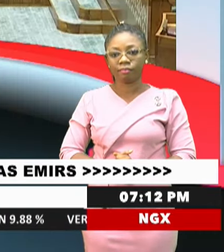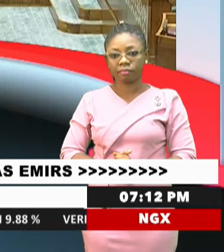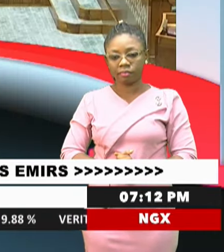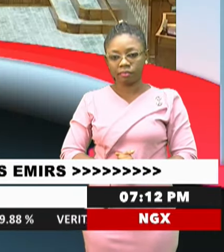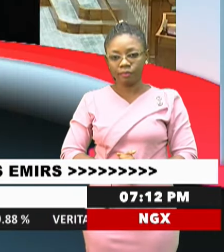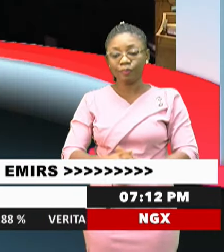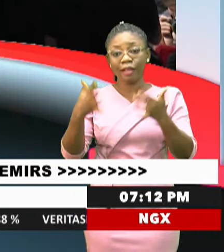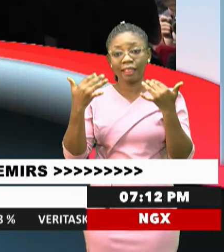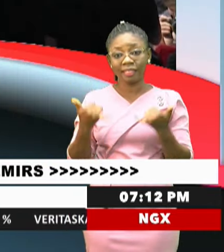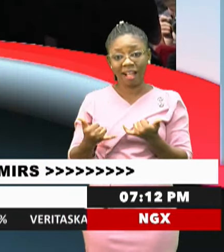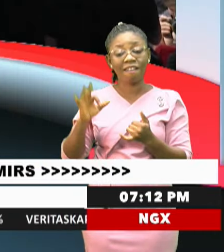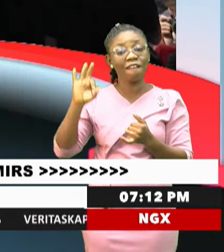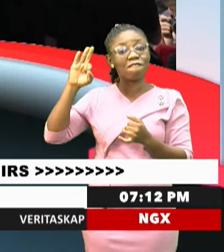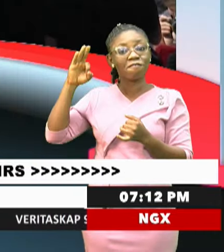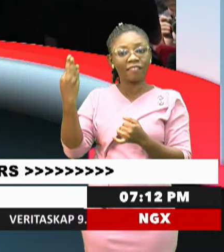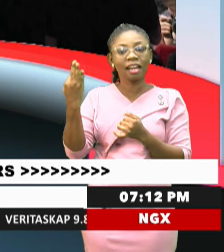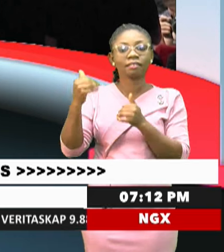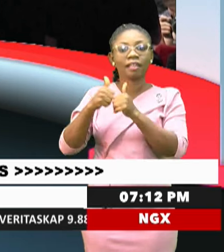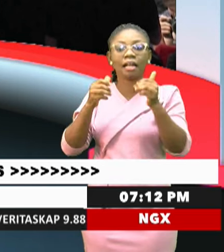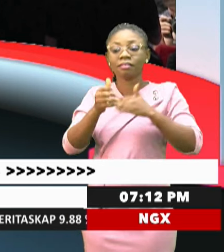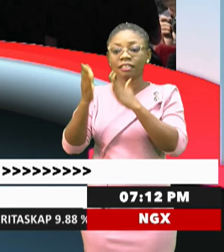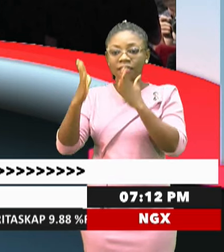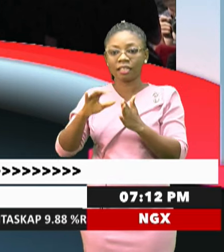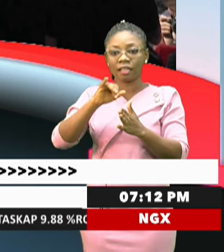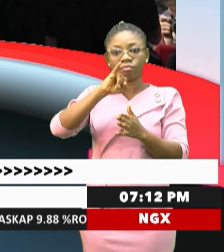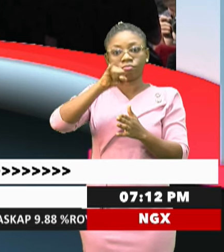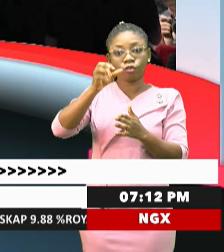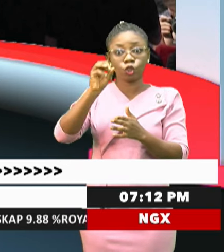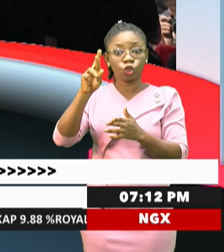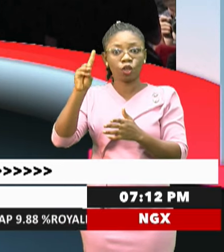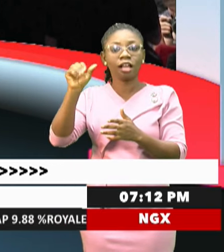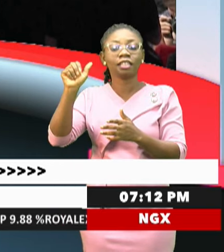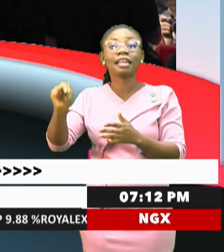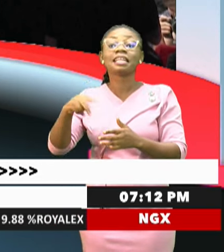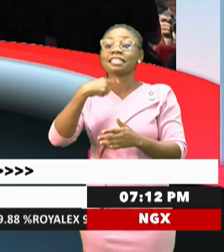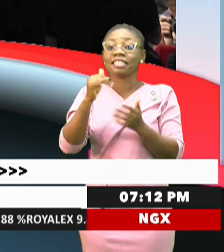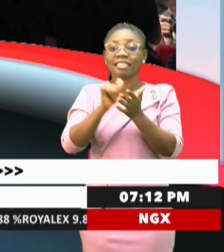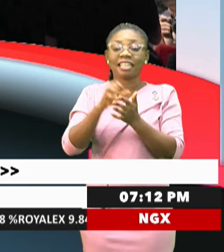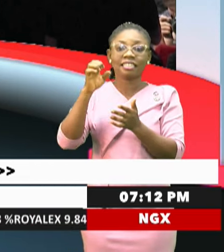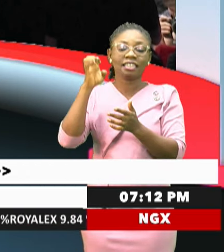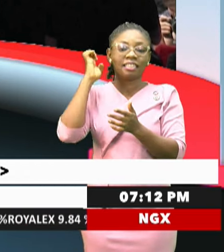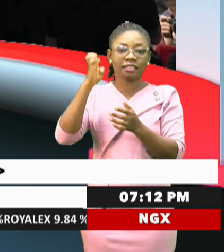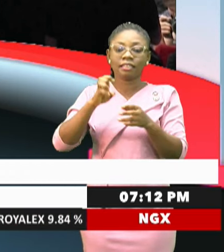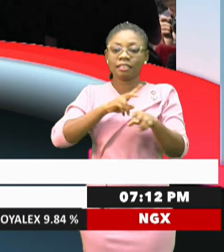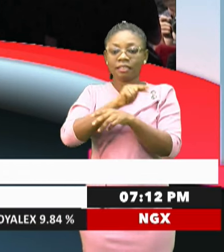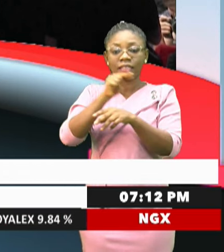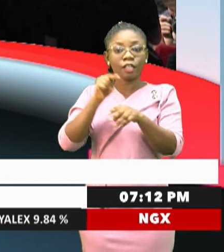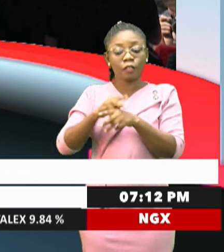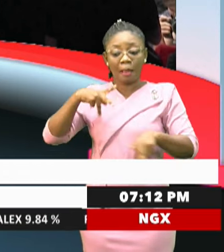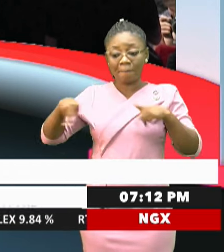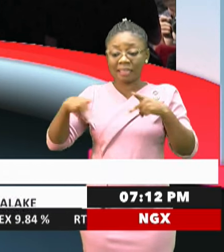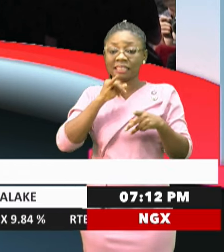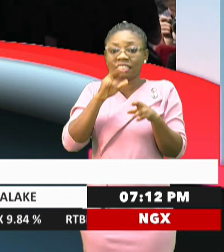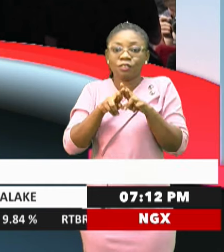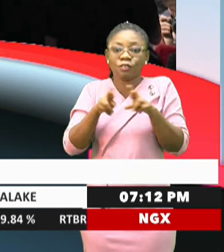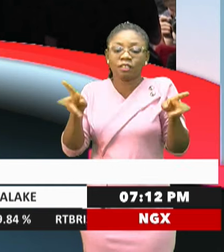Now, French far-right leader Jordan Badela says that his National Rally Party is ready to